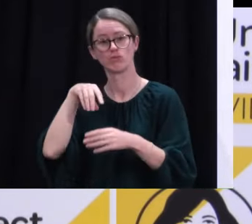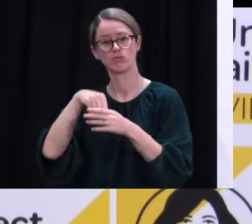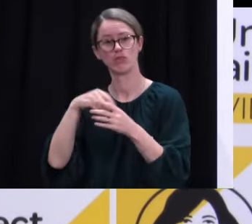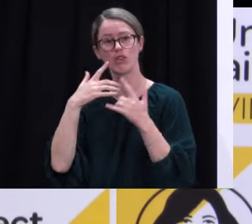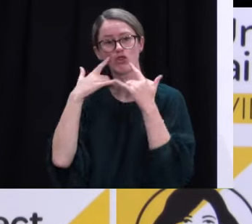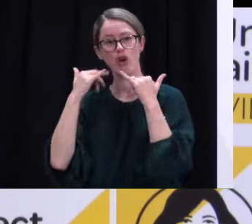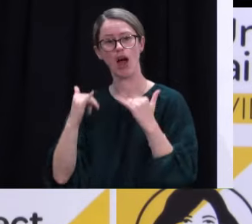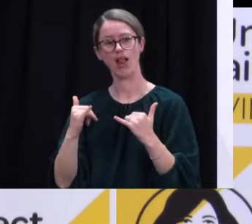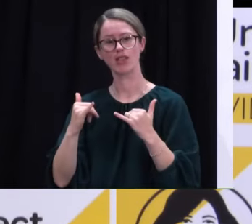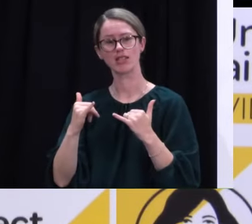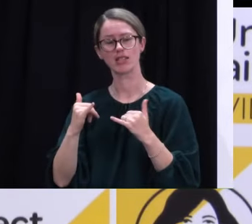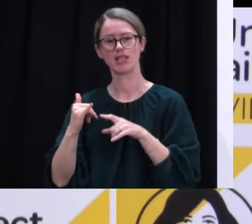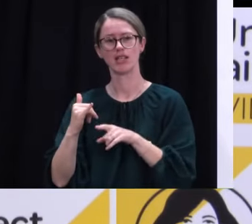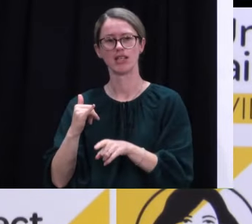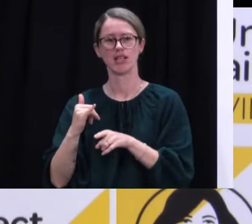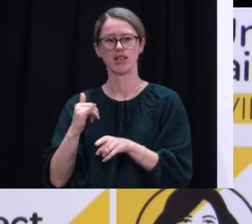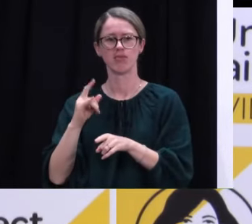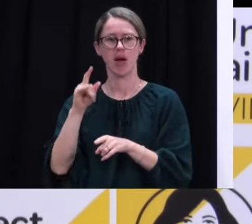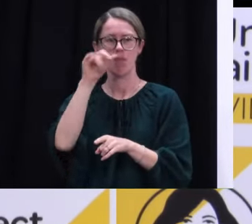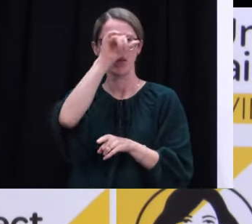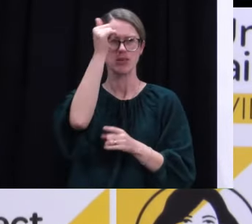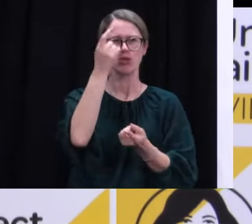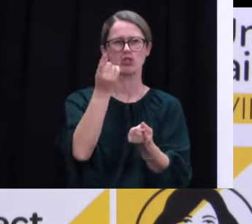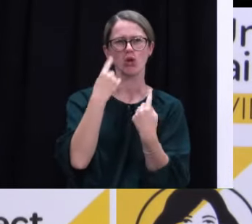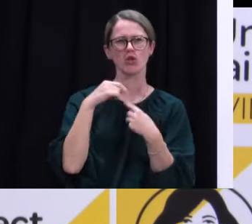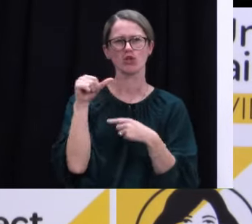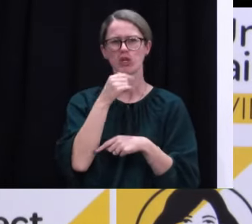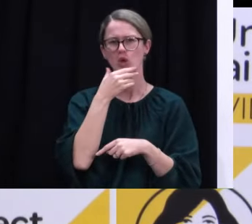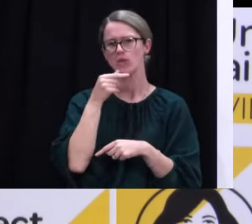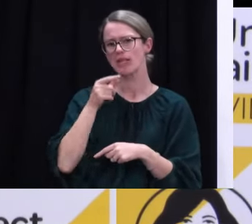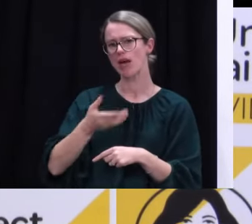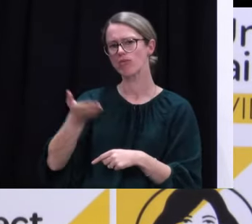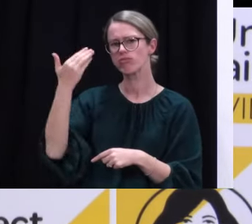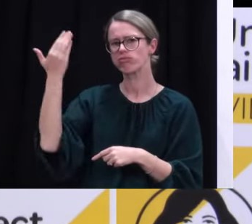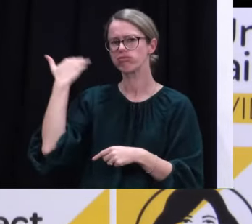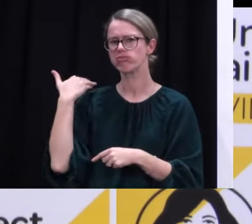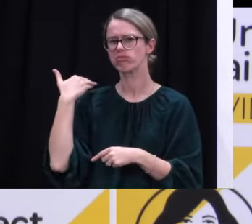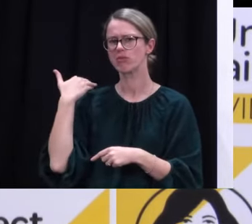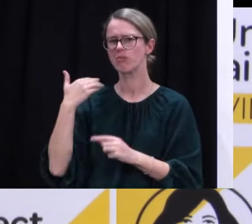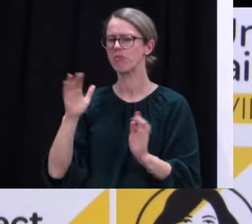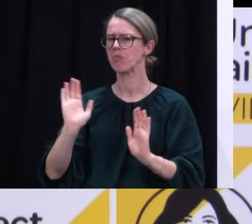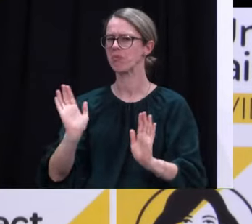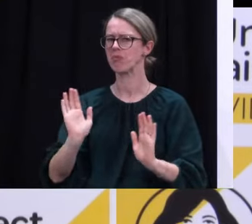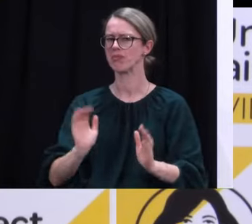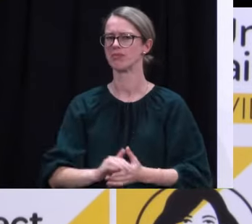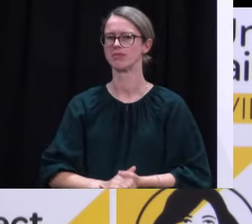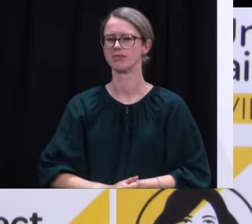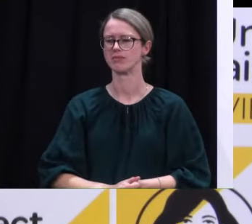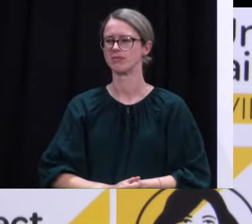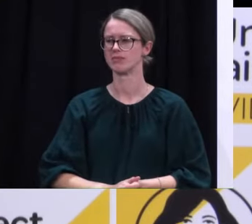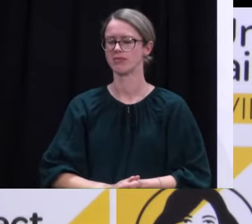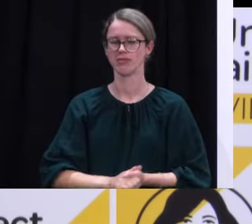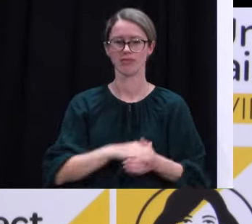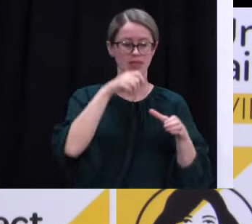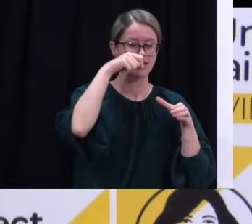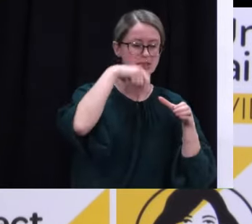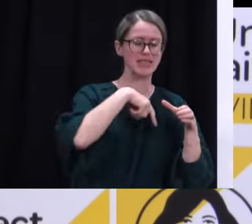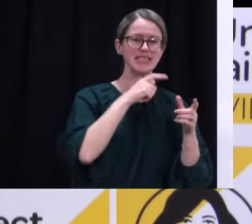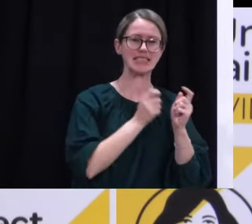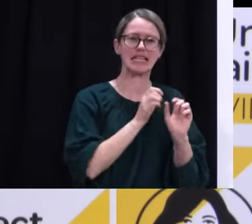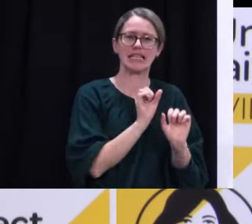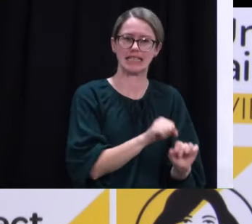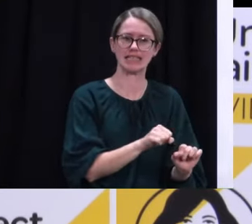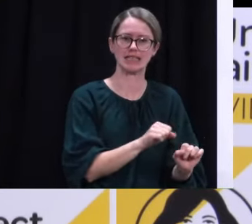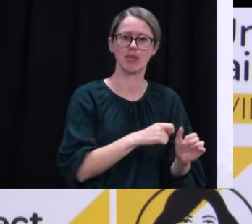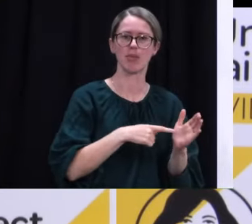certainly, I haven't had any of our experts suggest that we should have been using it as part of our elimination strategy to date. Saliva testing, yes, you've seen that, that